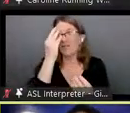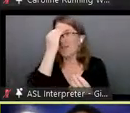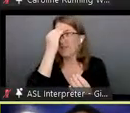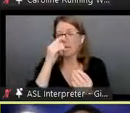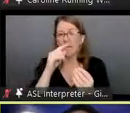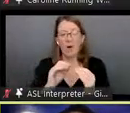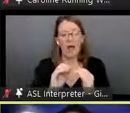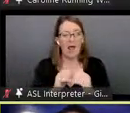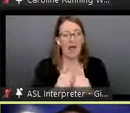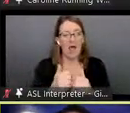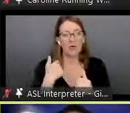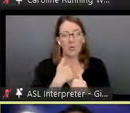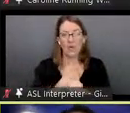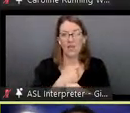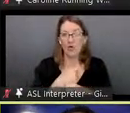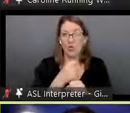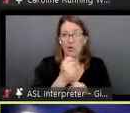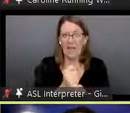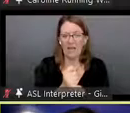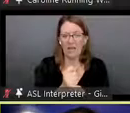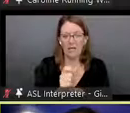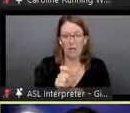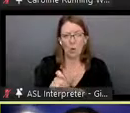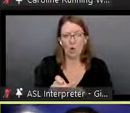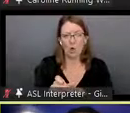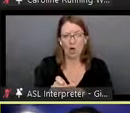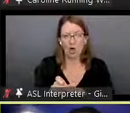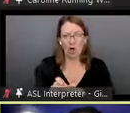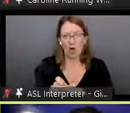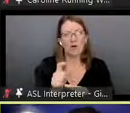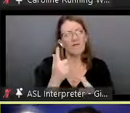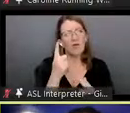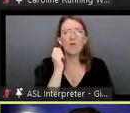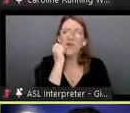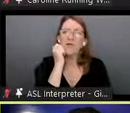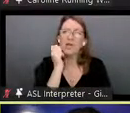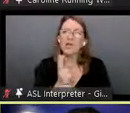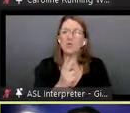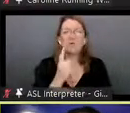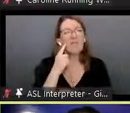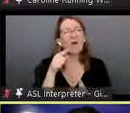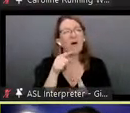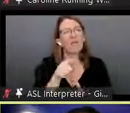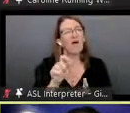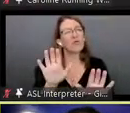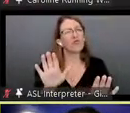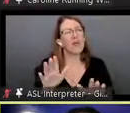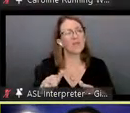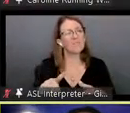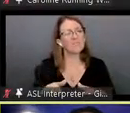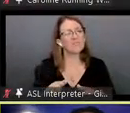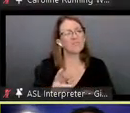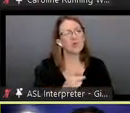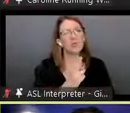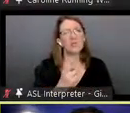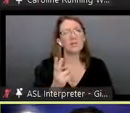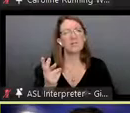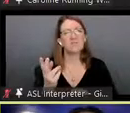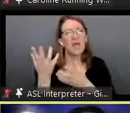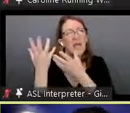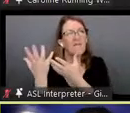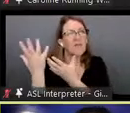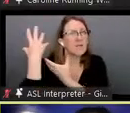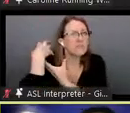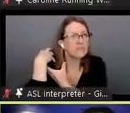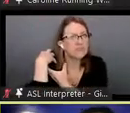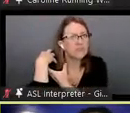how do we create words for everyday usage i thought that was a really great usage um